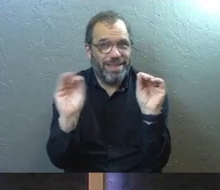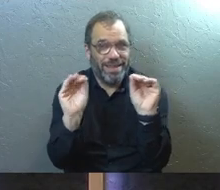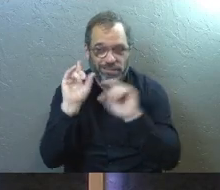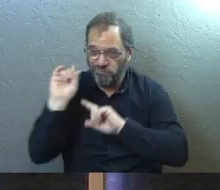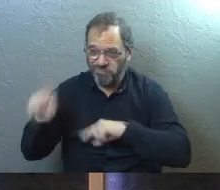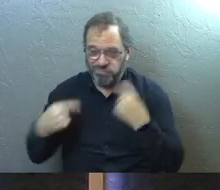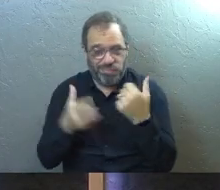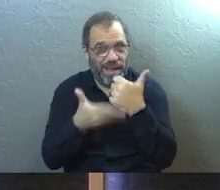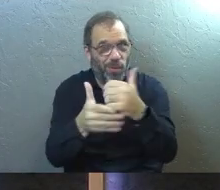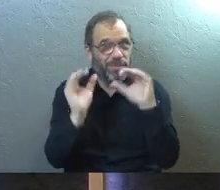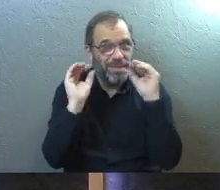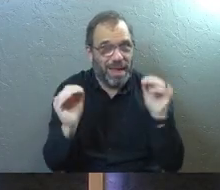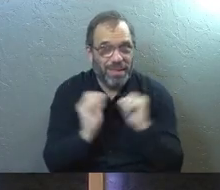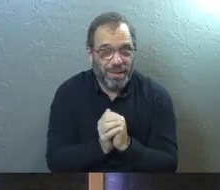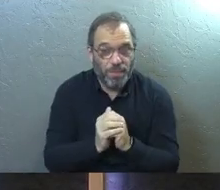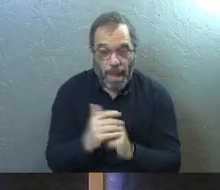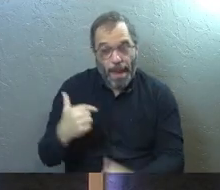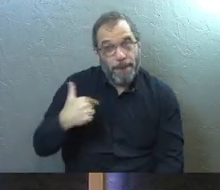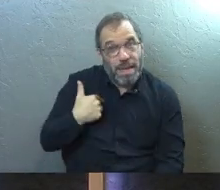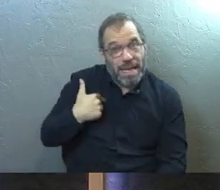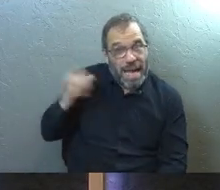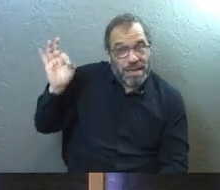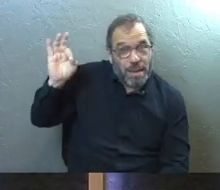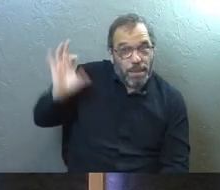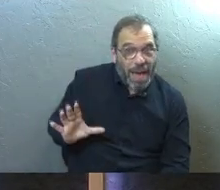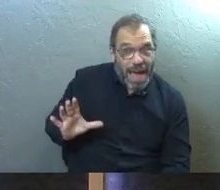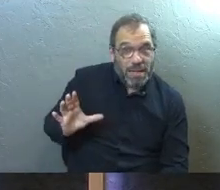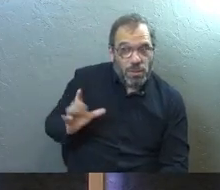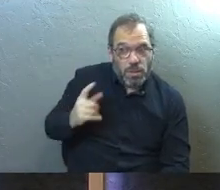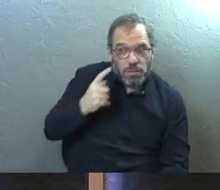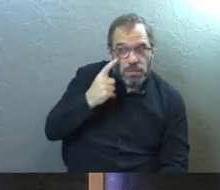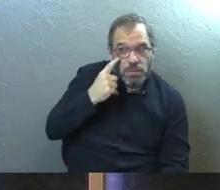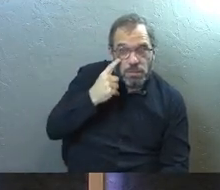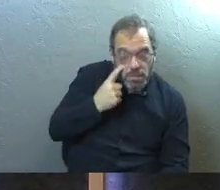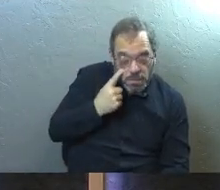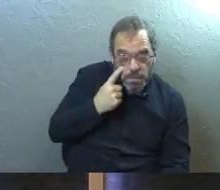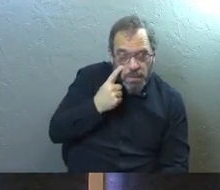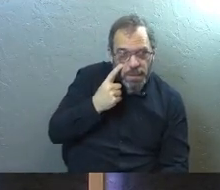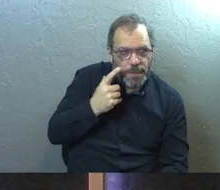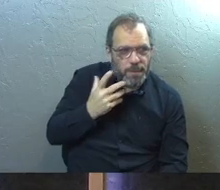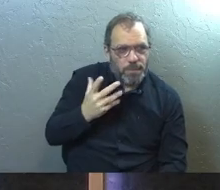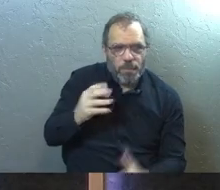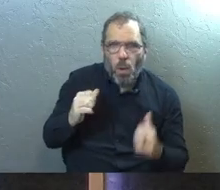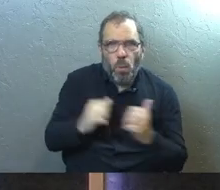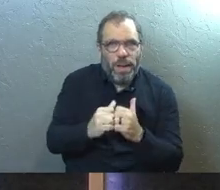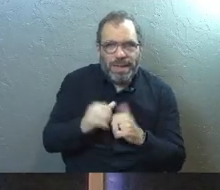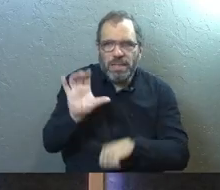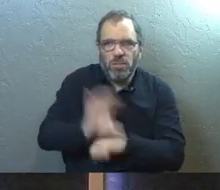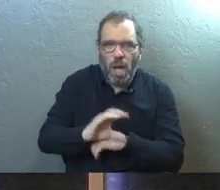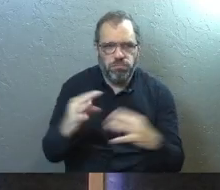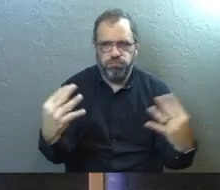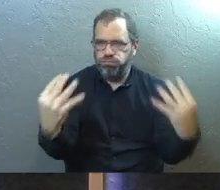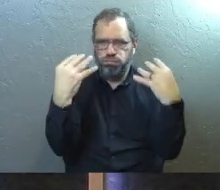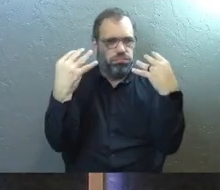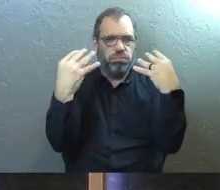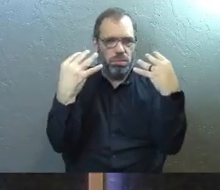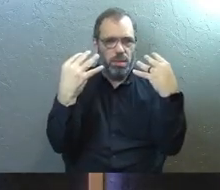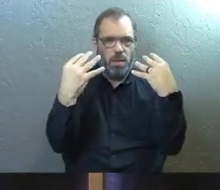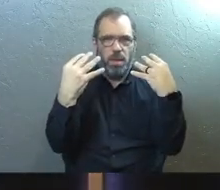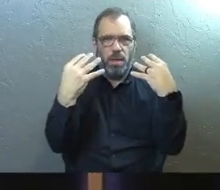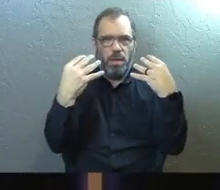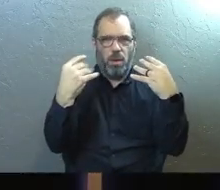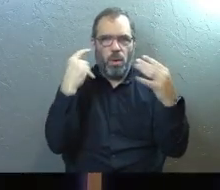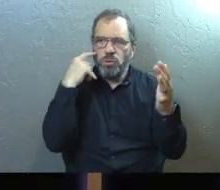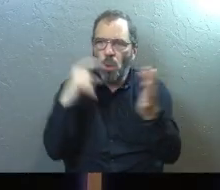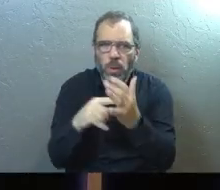not helped. Being a pastor, you get visibility. It's something that comes along with this job. You just see